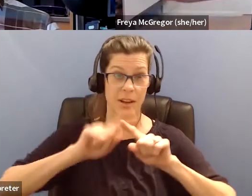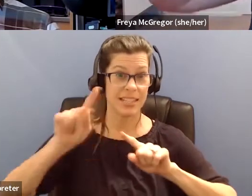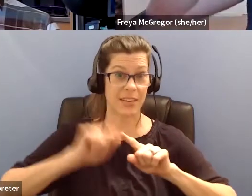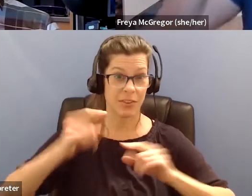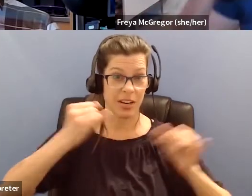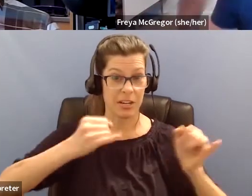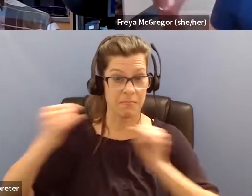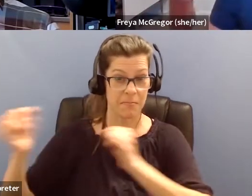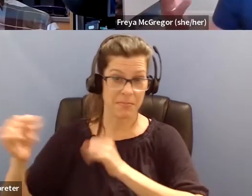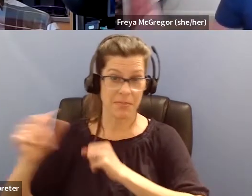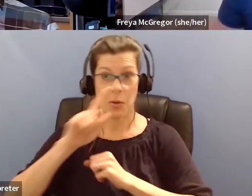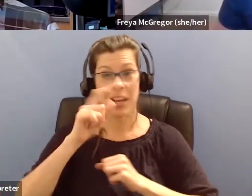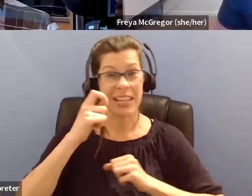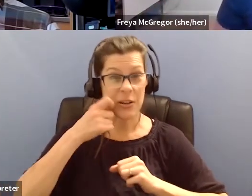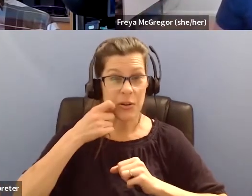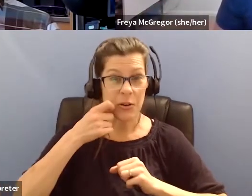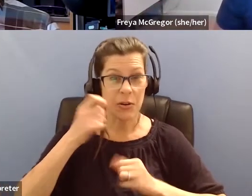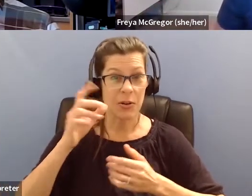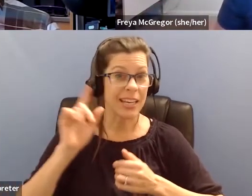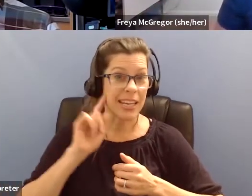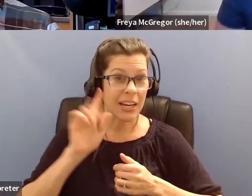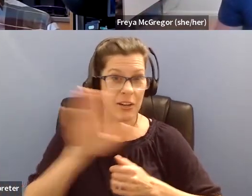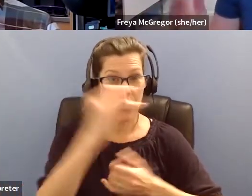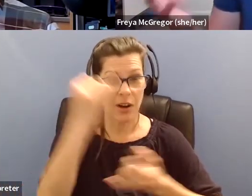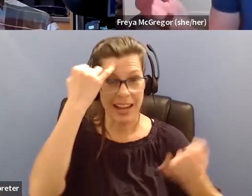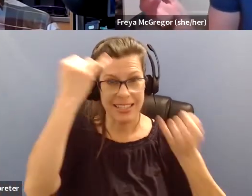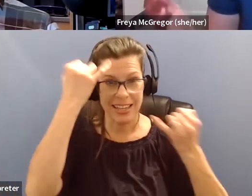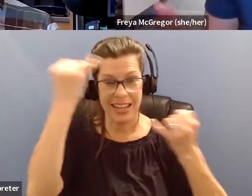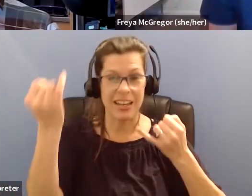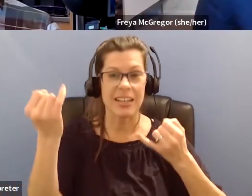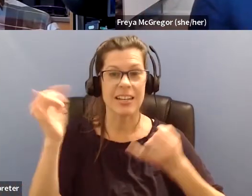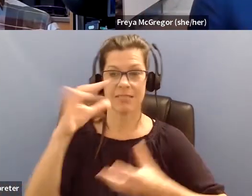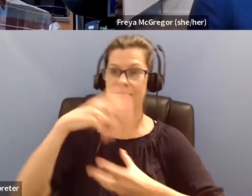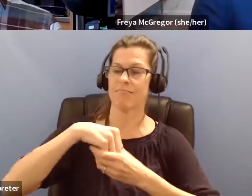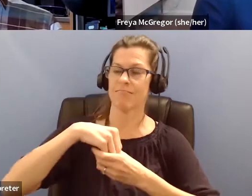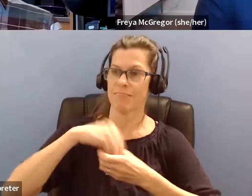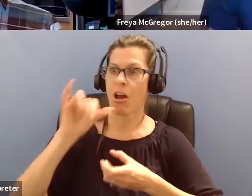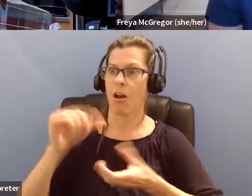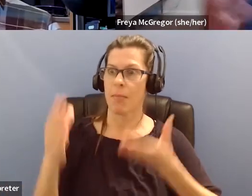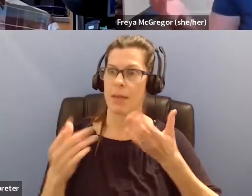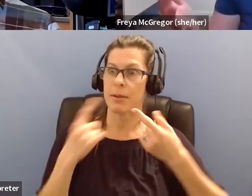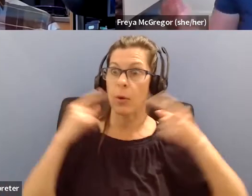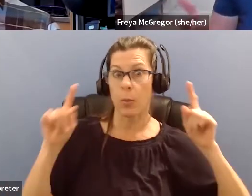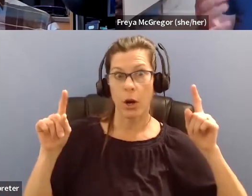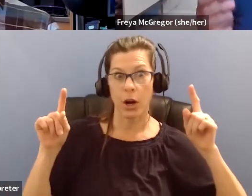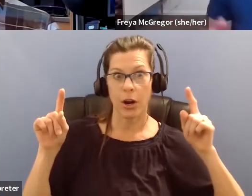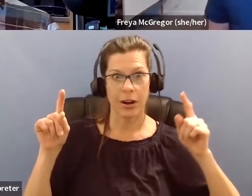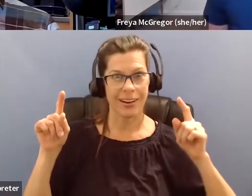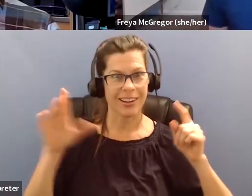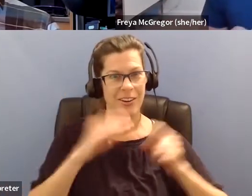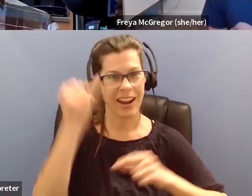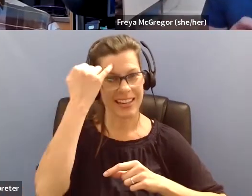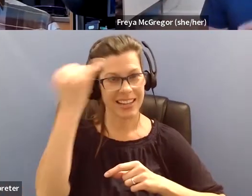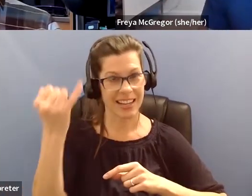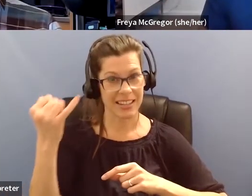needs, but it's really cool to get different ideas from different people because something there might work for someone who's listening. Hey,